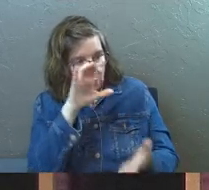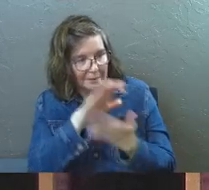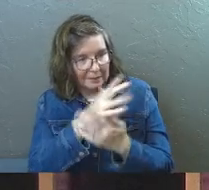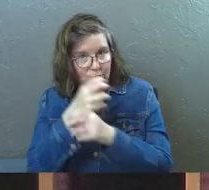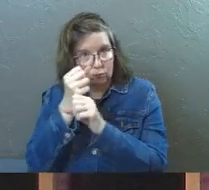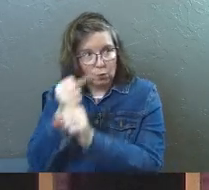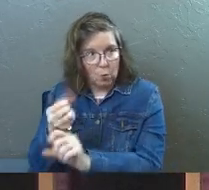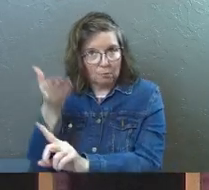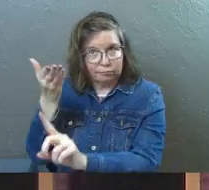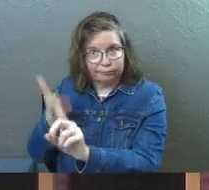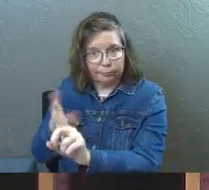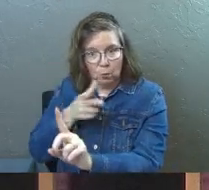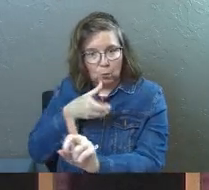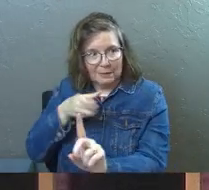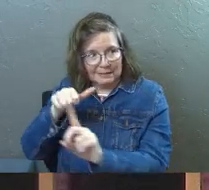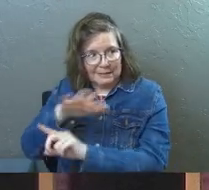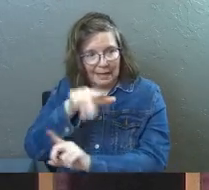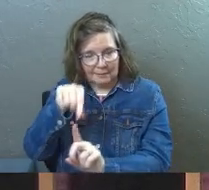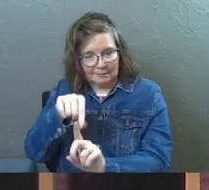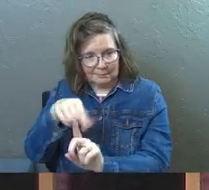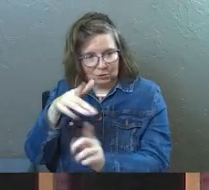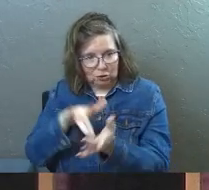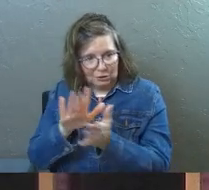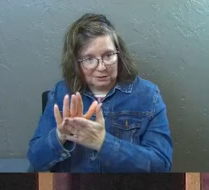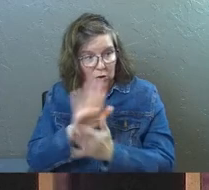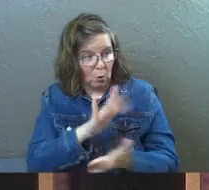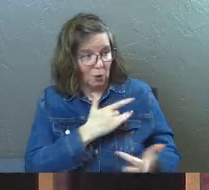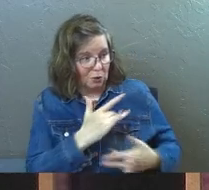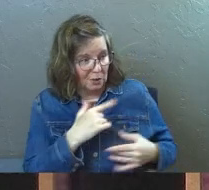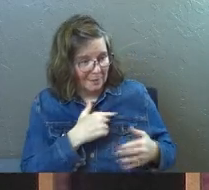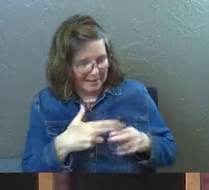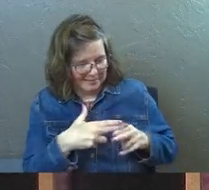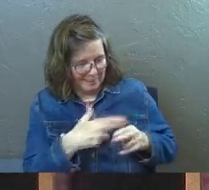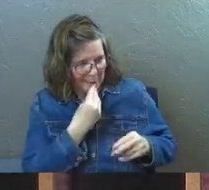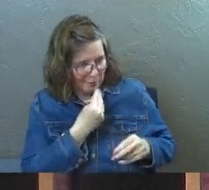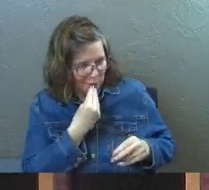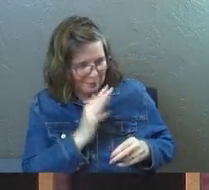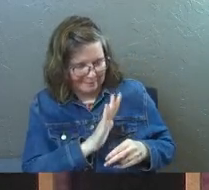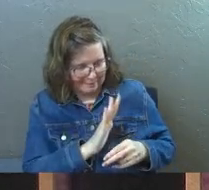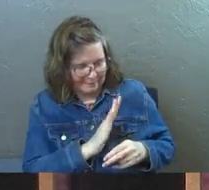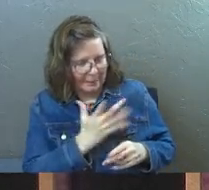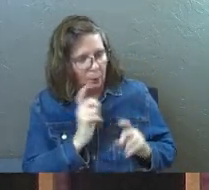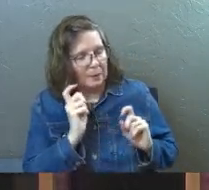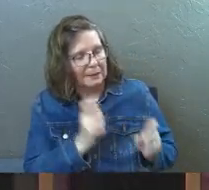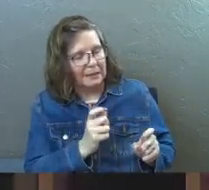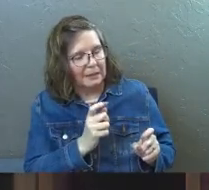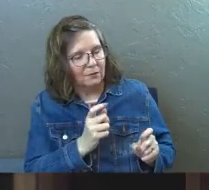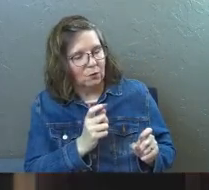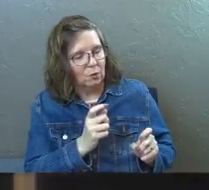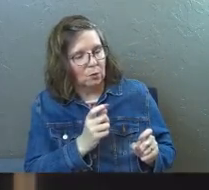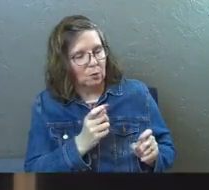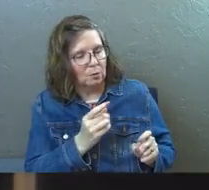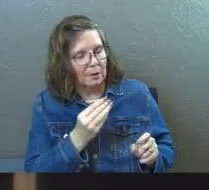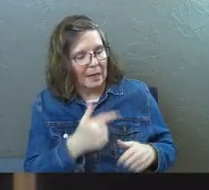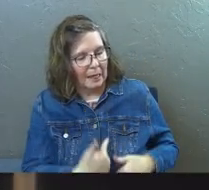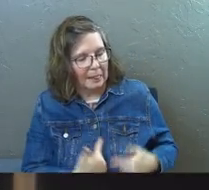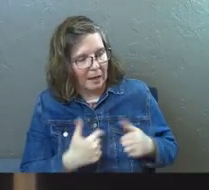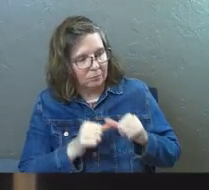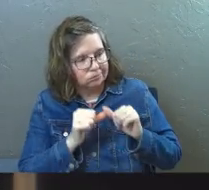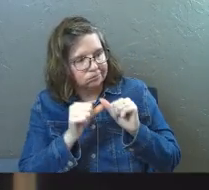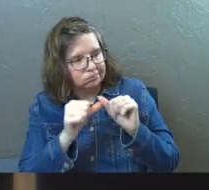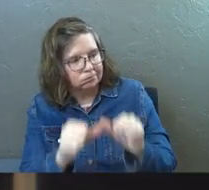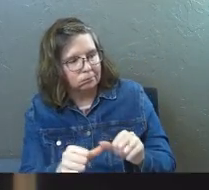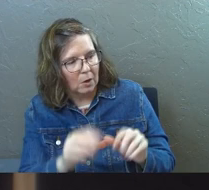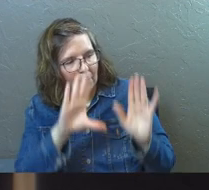in the one that he has sent. He says, you're concerned about temporary food. God wants to give you transcendent life. Instead,